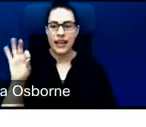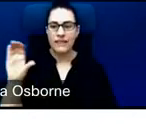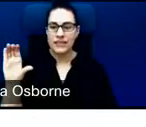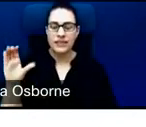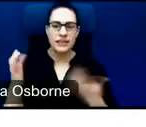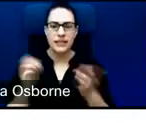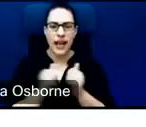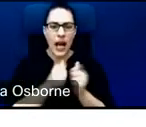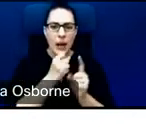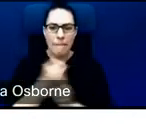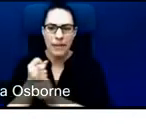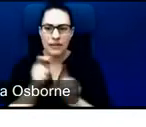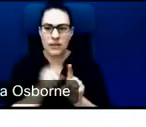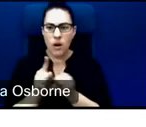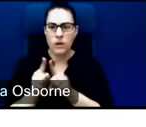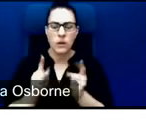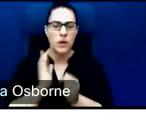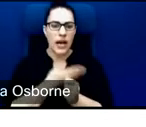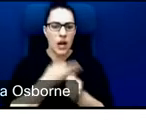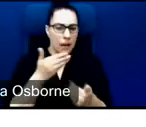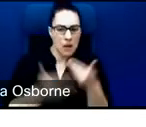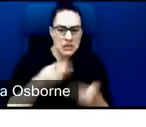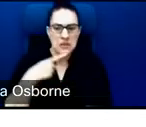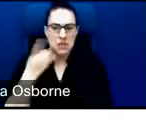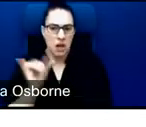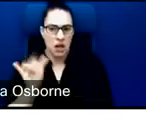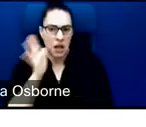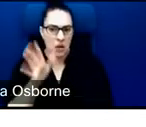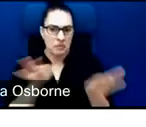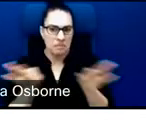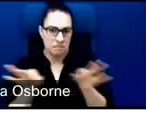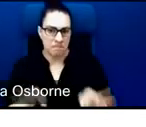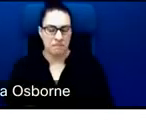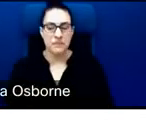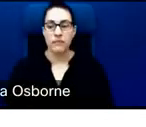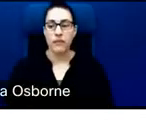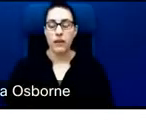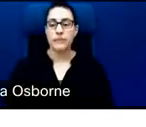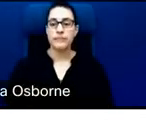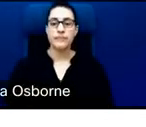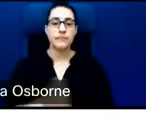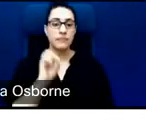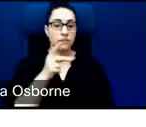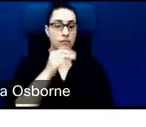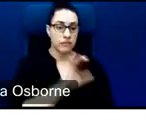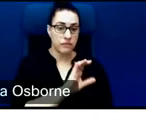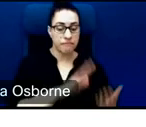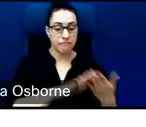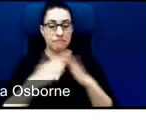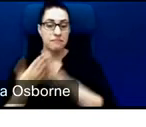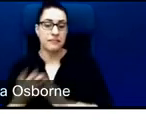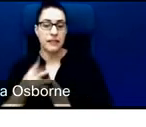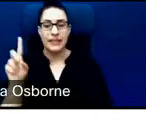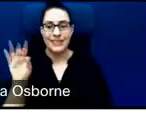processes. When we converted to the DFC, we implemented a new impact performance